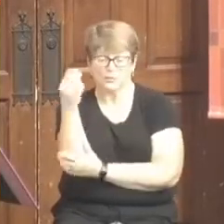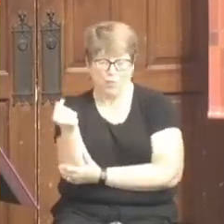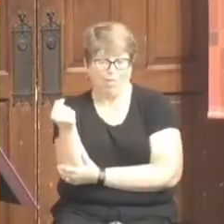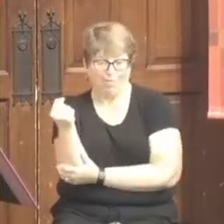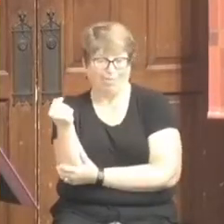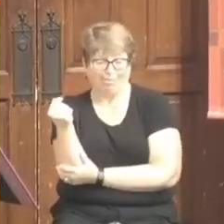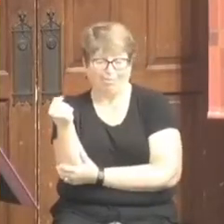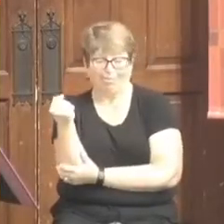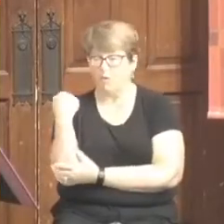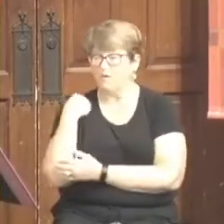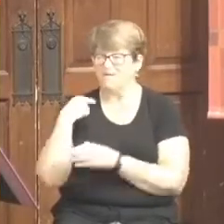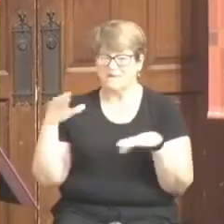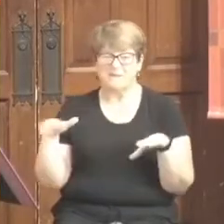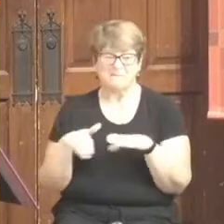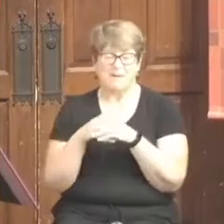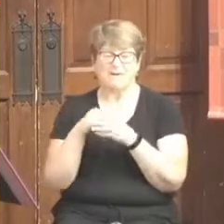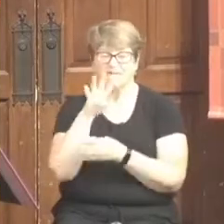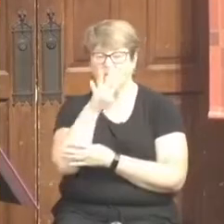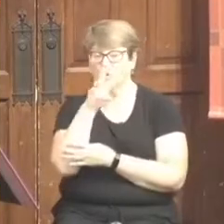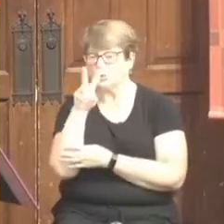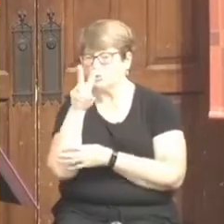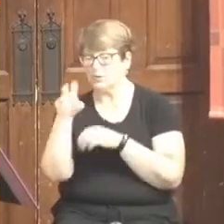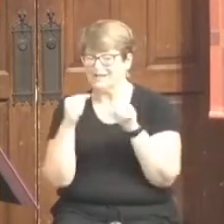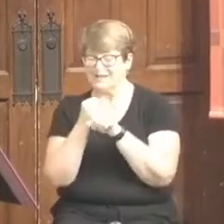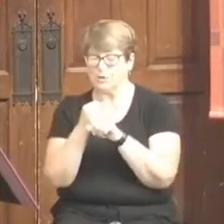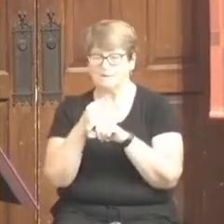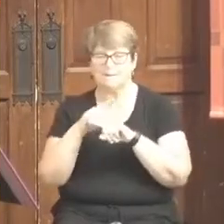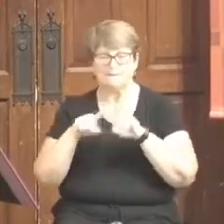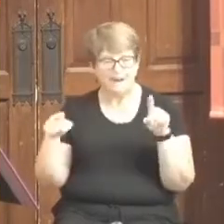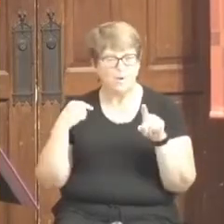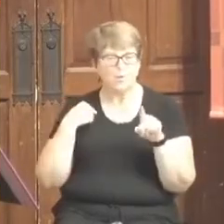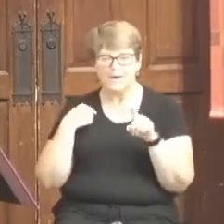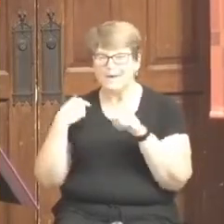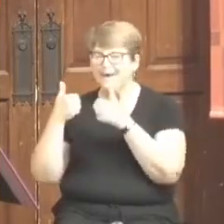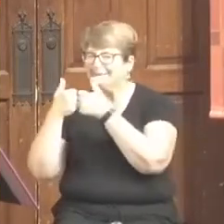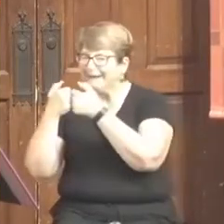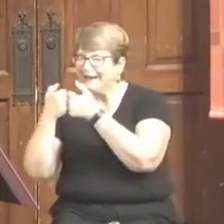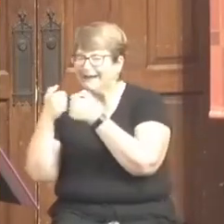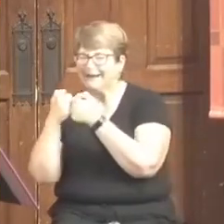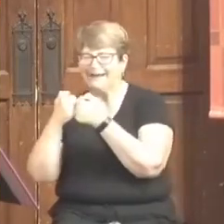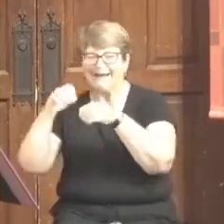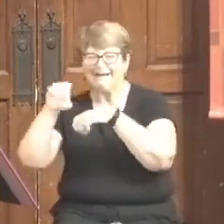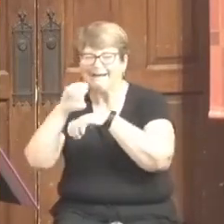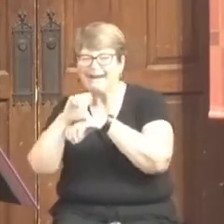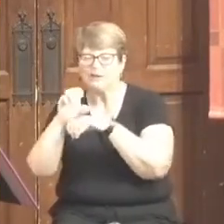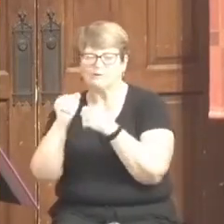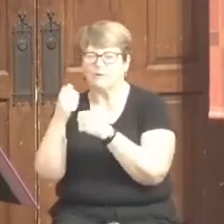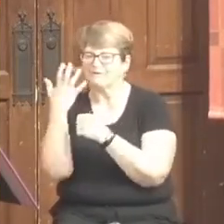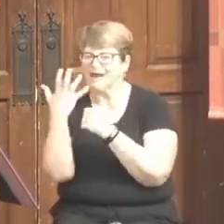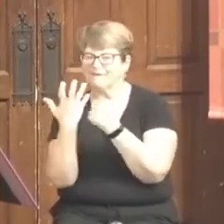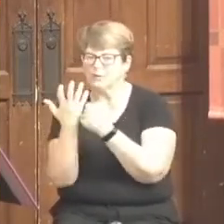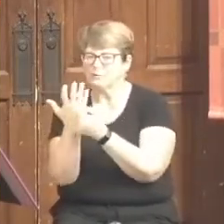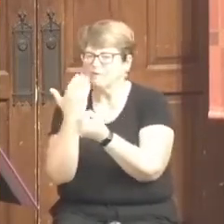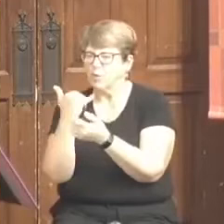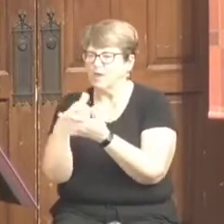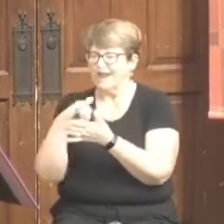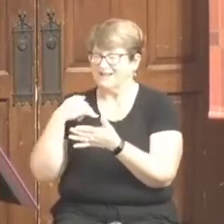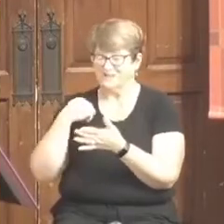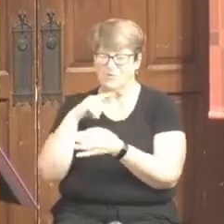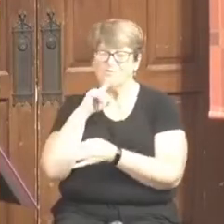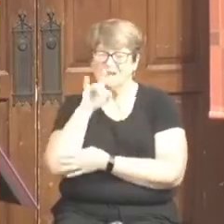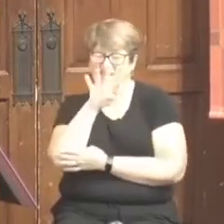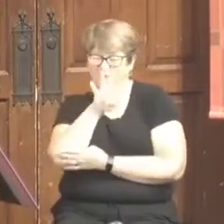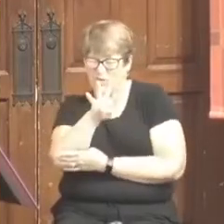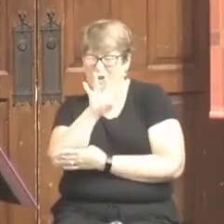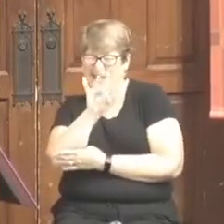we've been married 43 years, but we dated and were engaged for five years prior to that. So 48